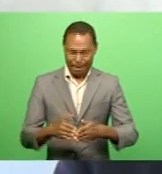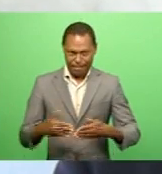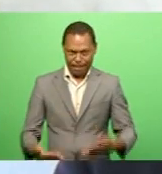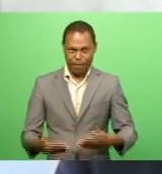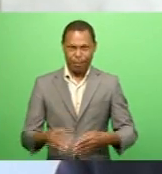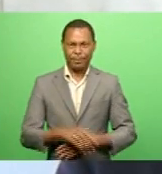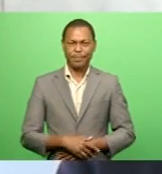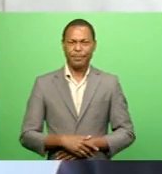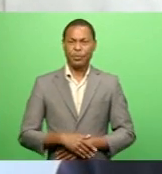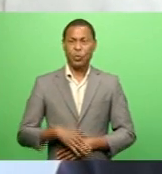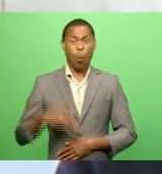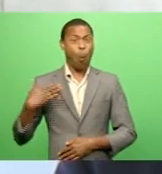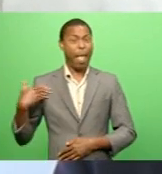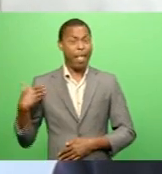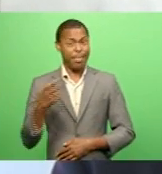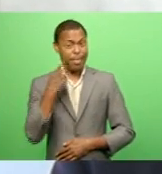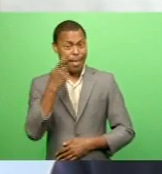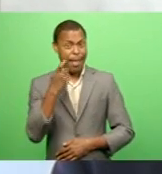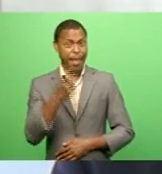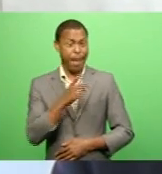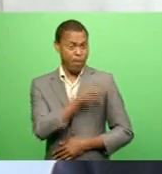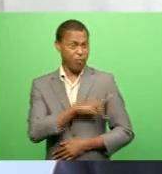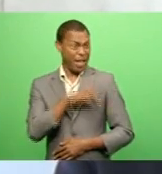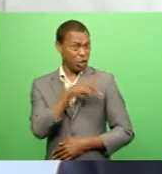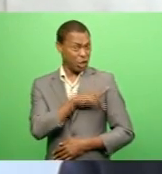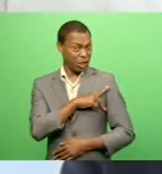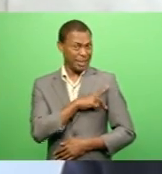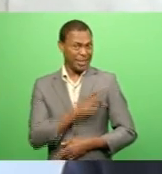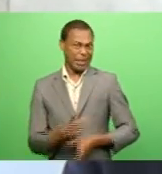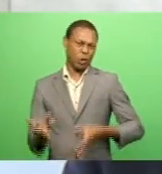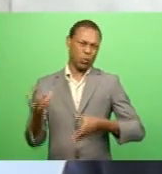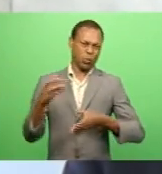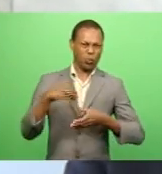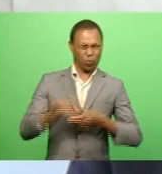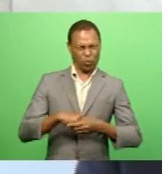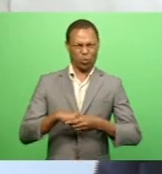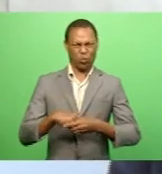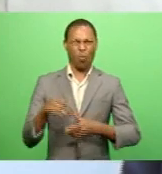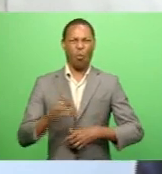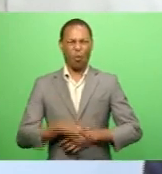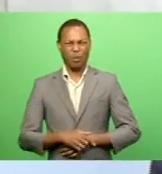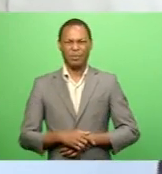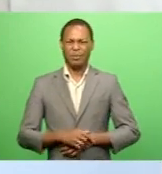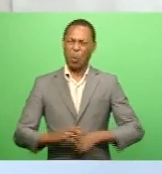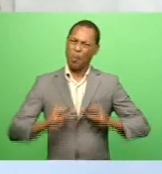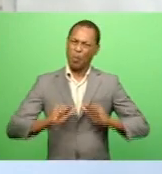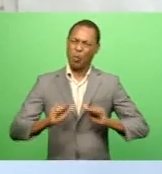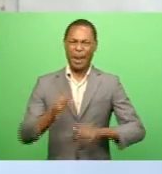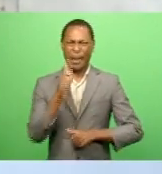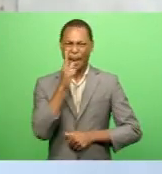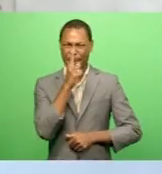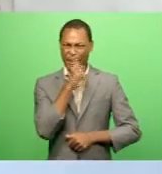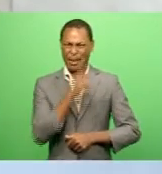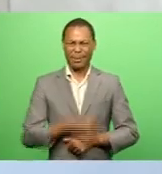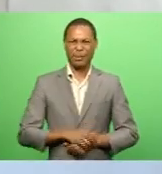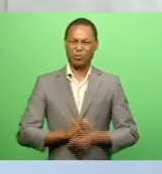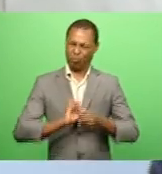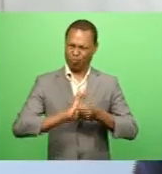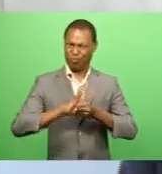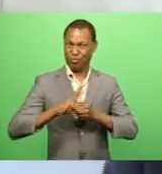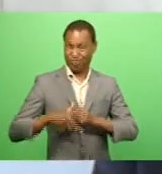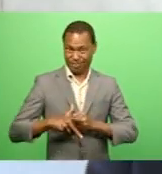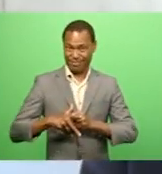healthcare professionals, I urge you all to join this great national effort To protect our people from the peril of the coronavirus